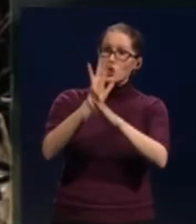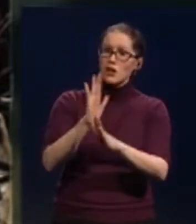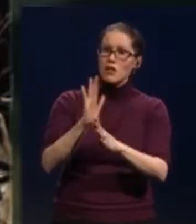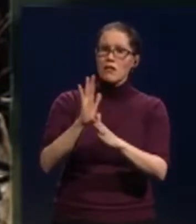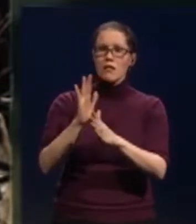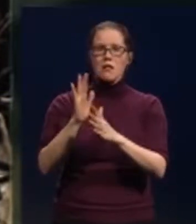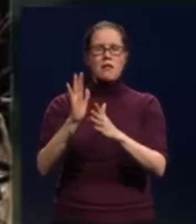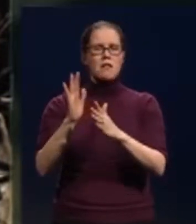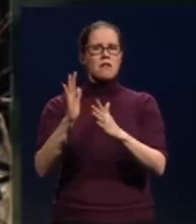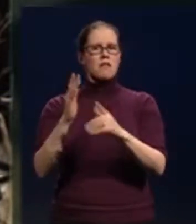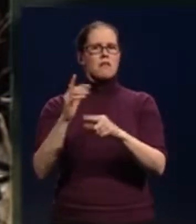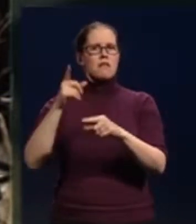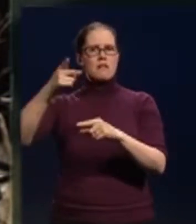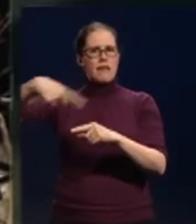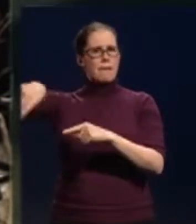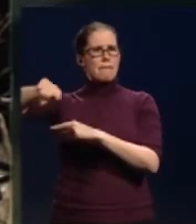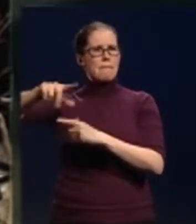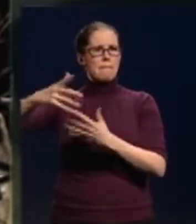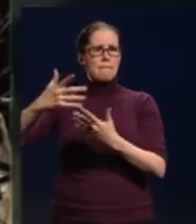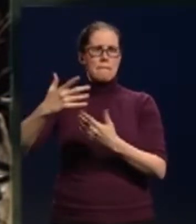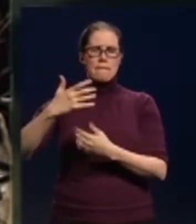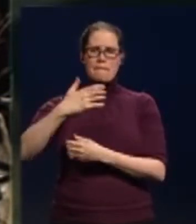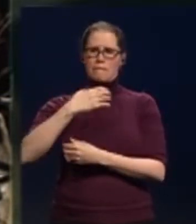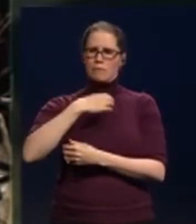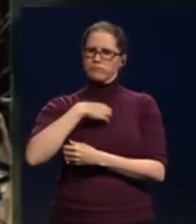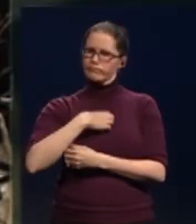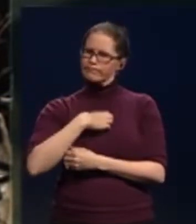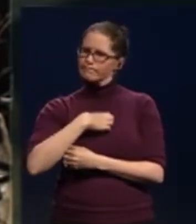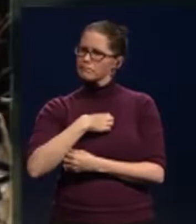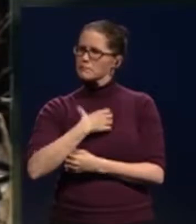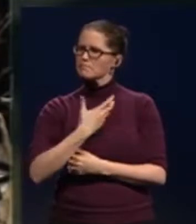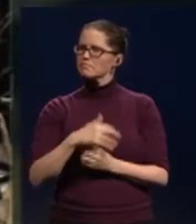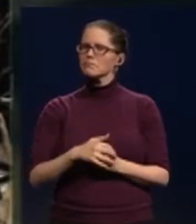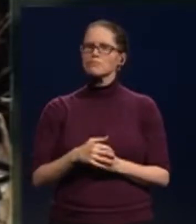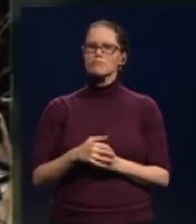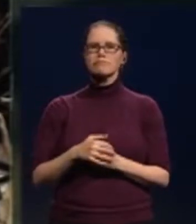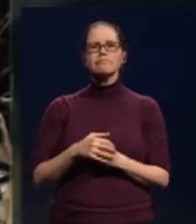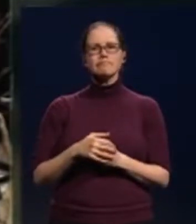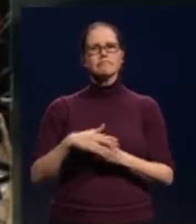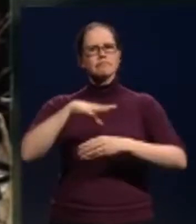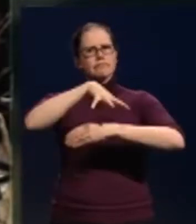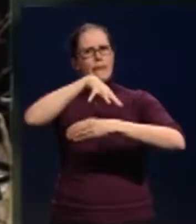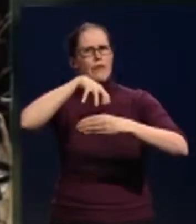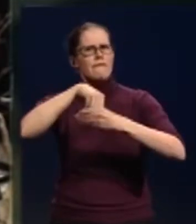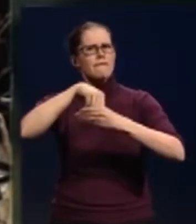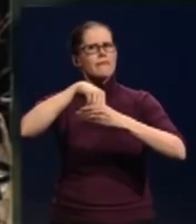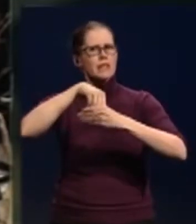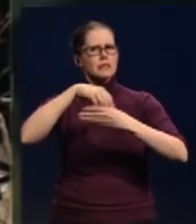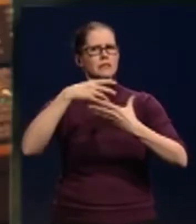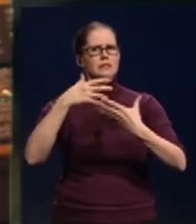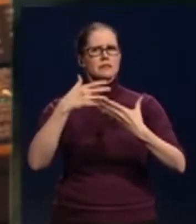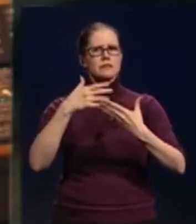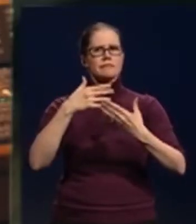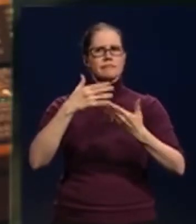being part of it and and it is Studio Black. The